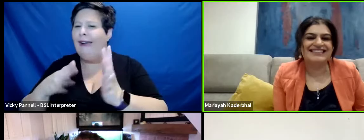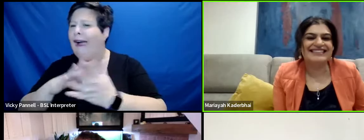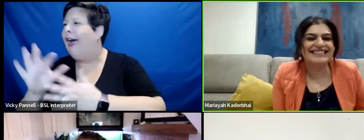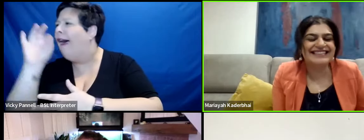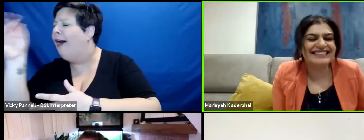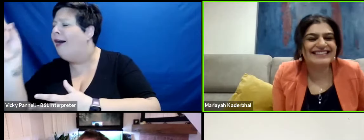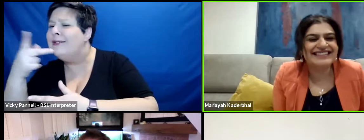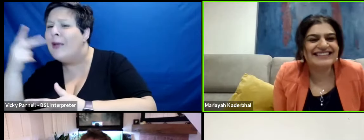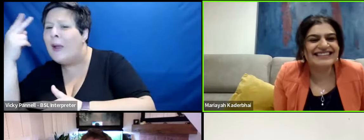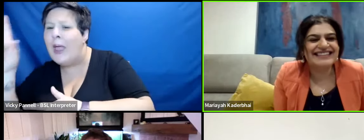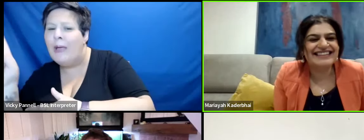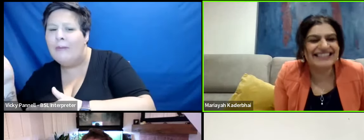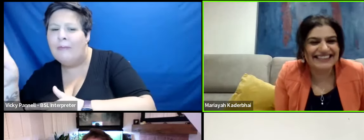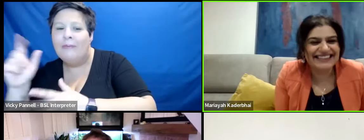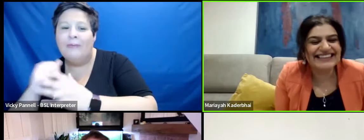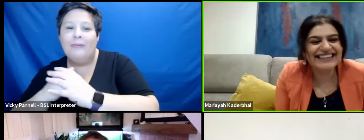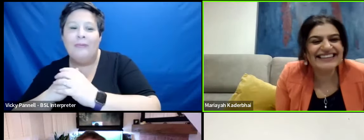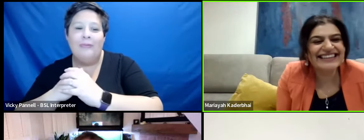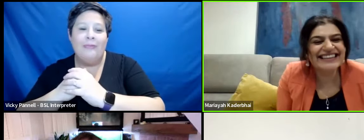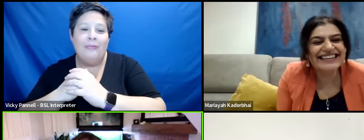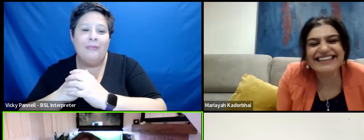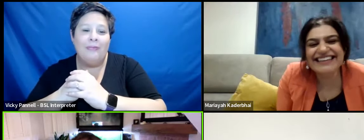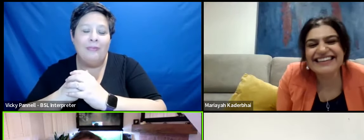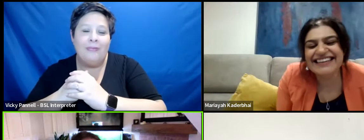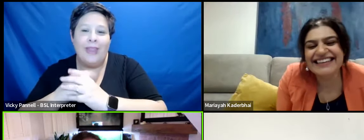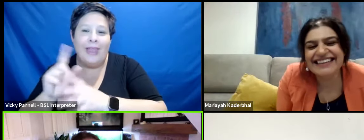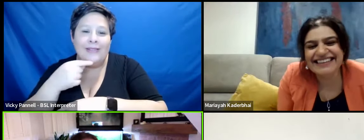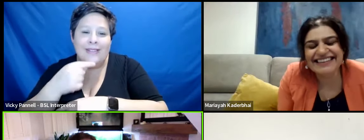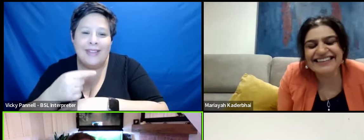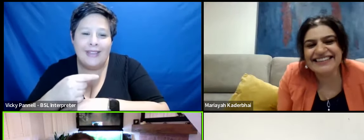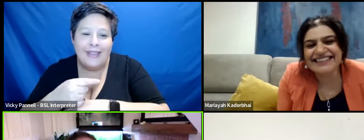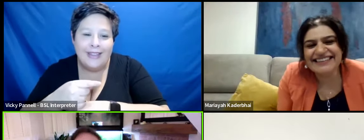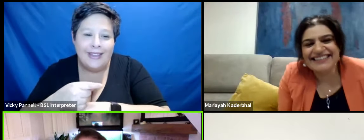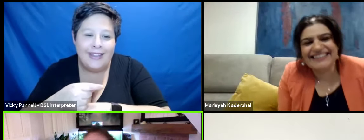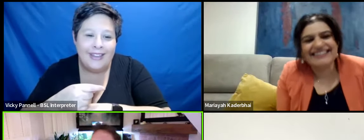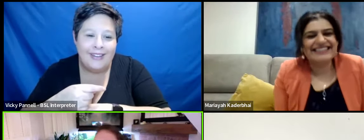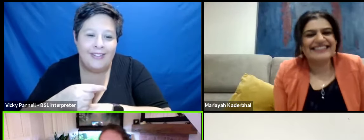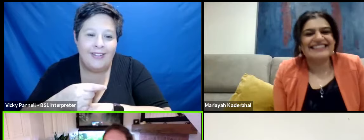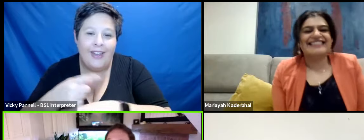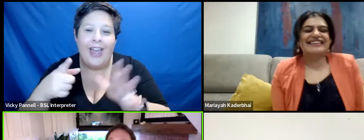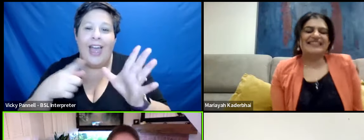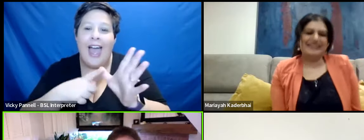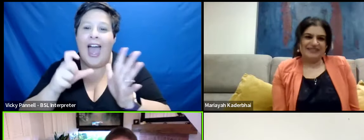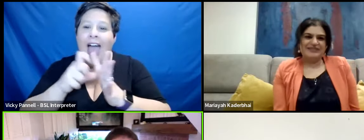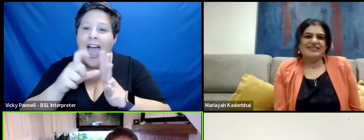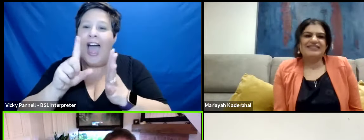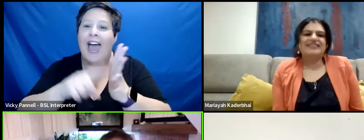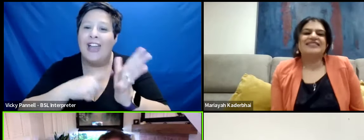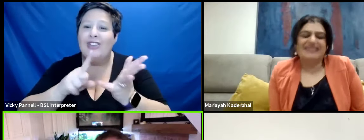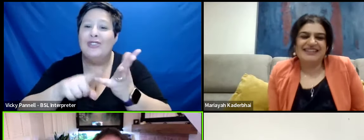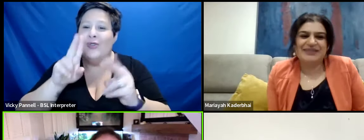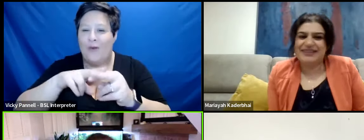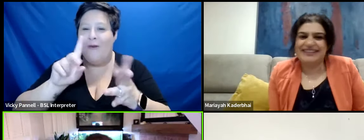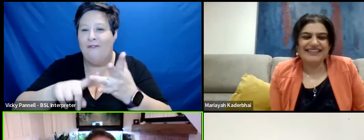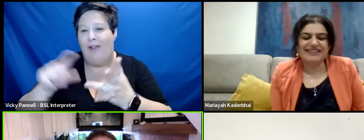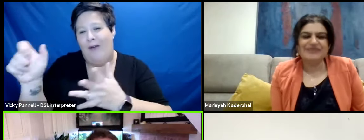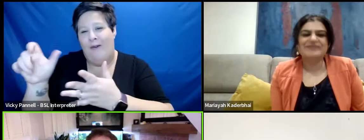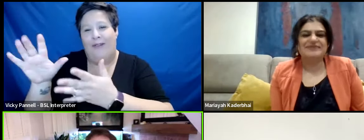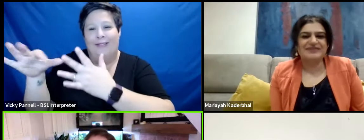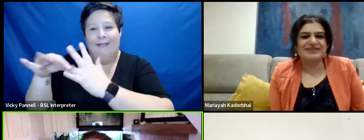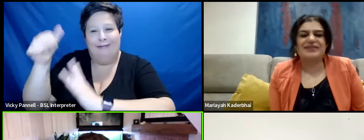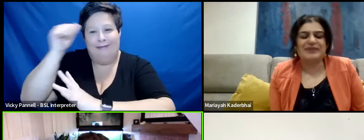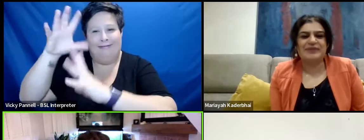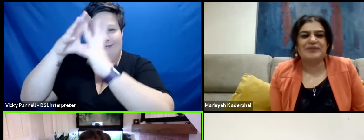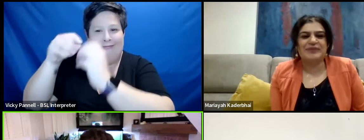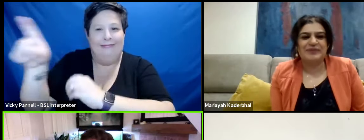name? How do you pronounce it? A dufold, thank you. see, she knows everything. Lauren, a